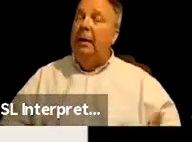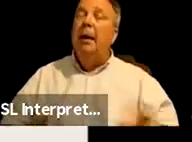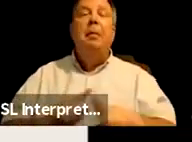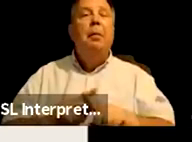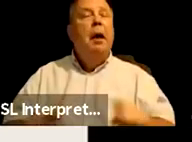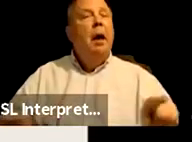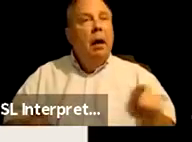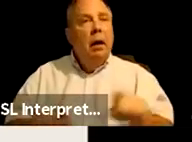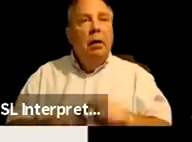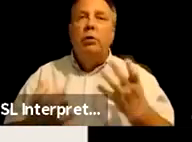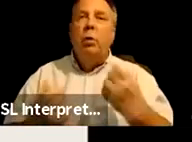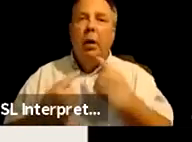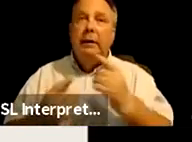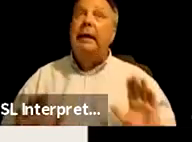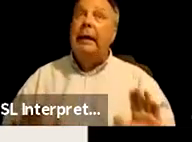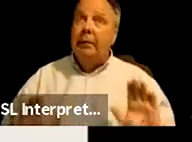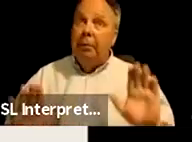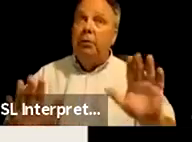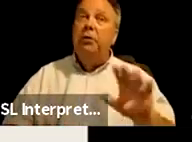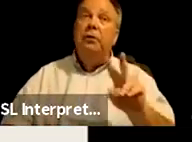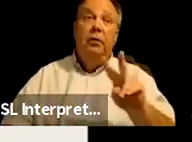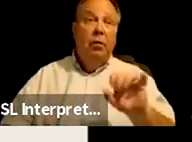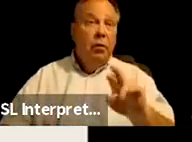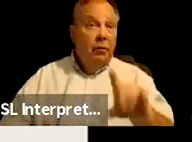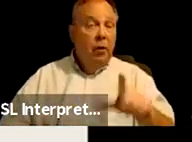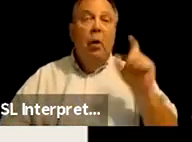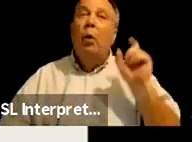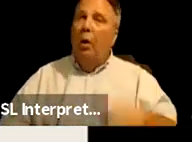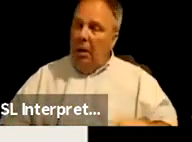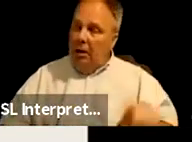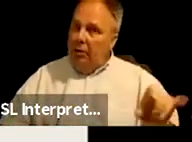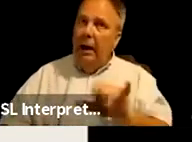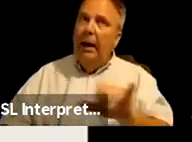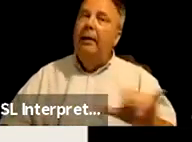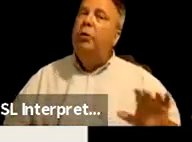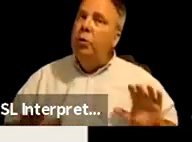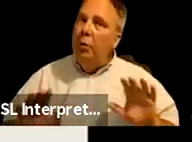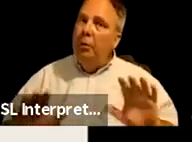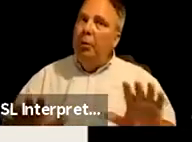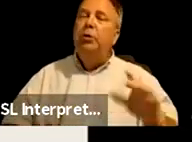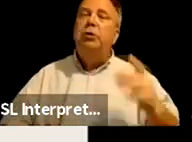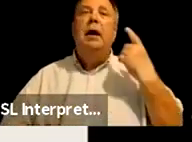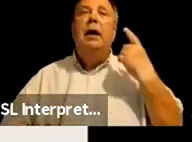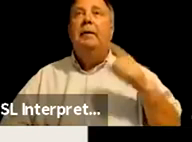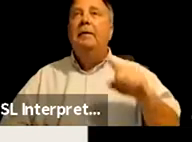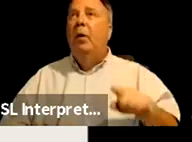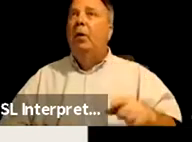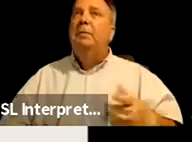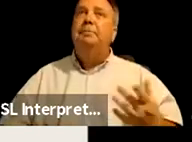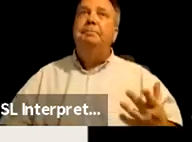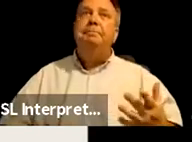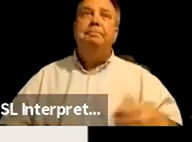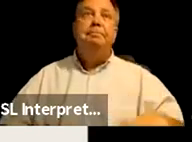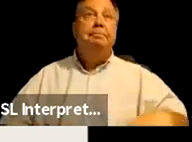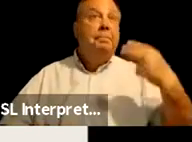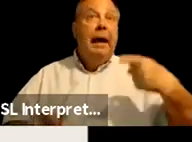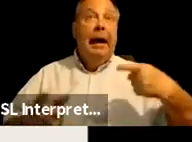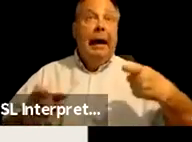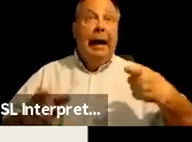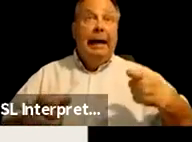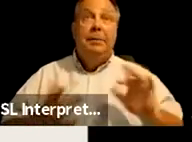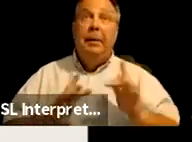want to say in pushing for virtual events, we also have to push for, you know, high speed broadband.